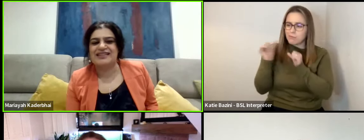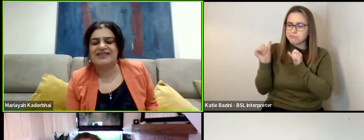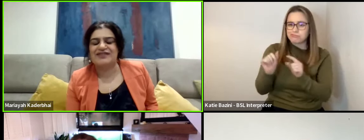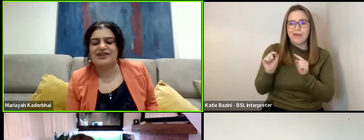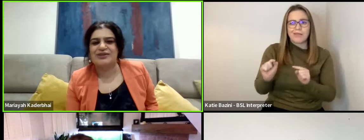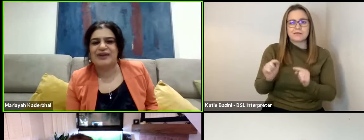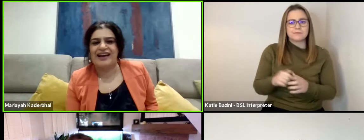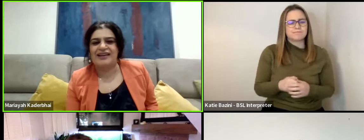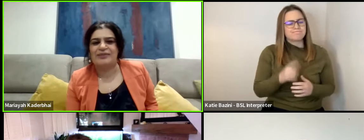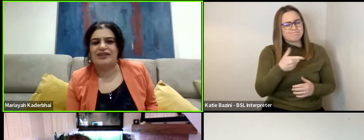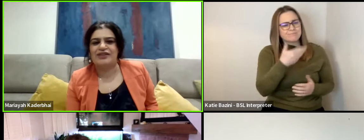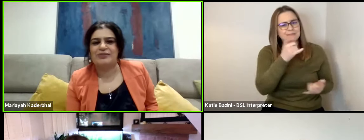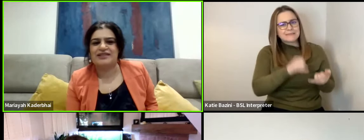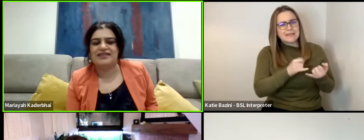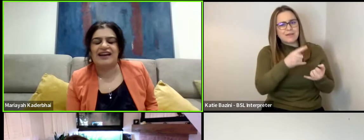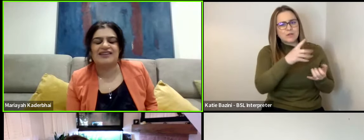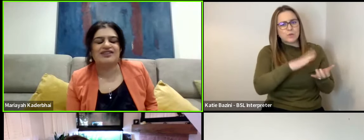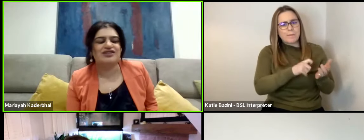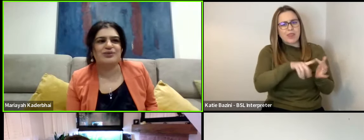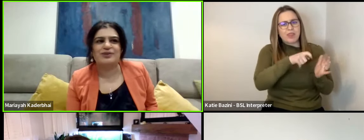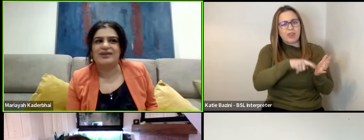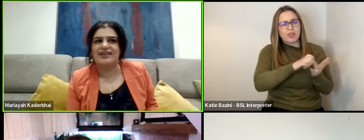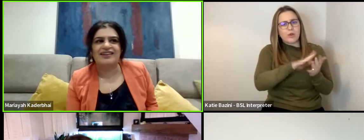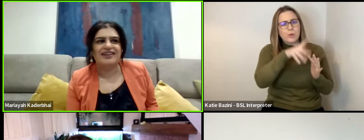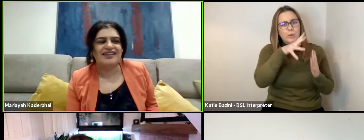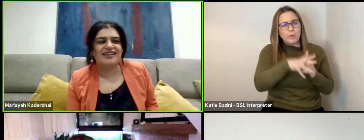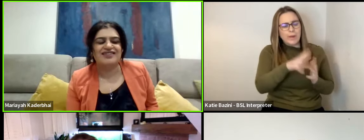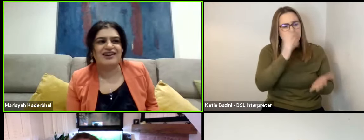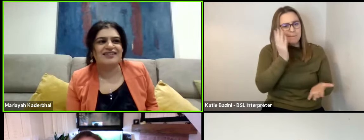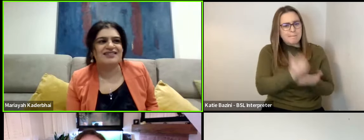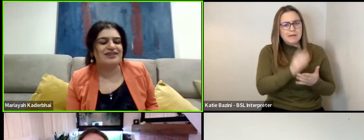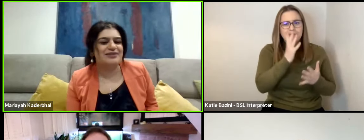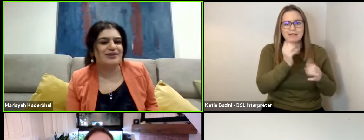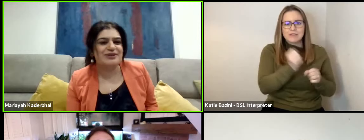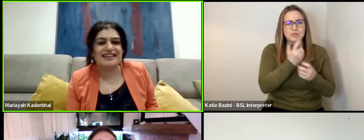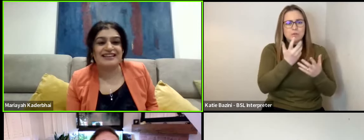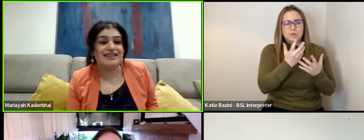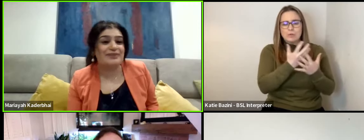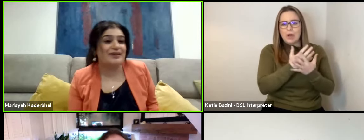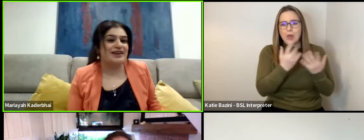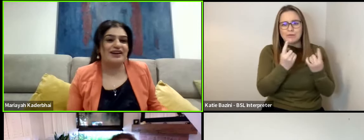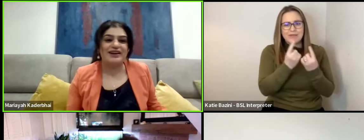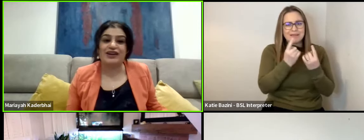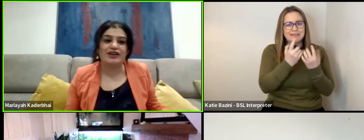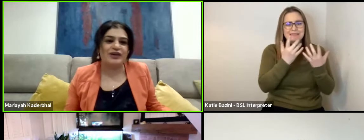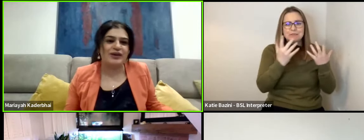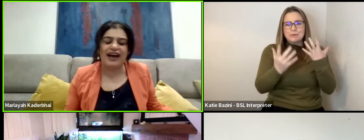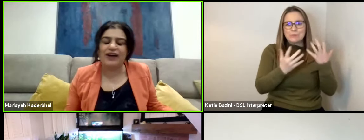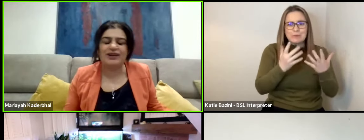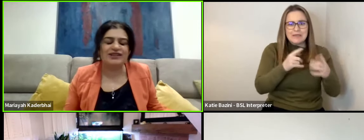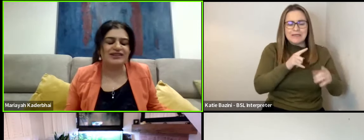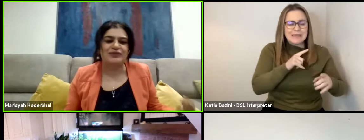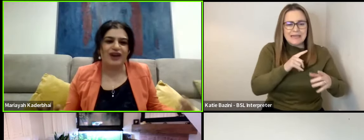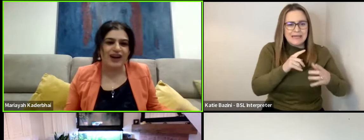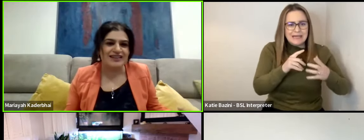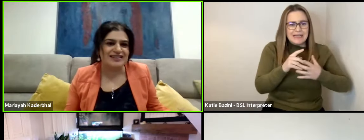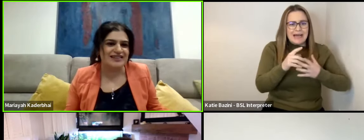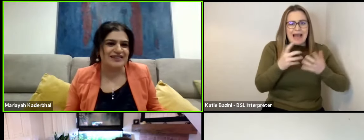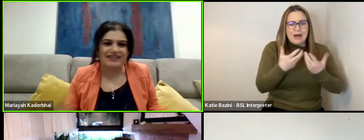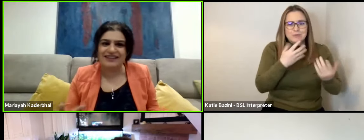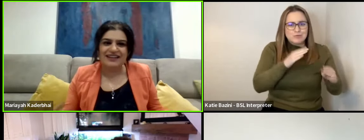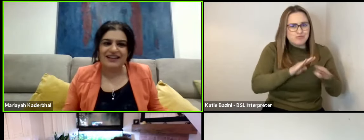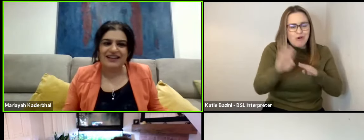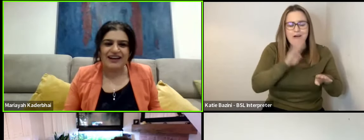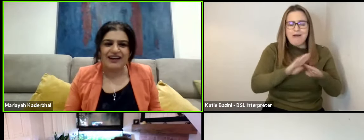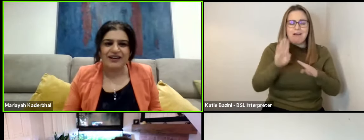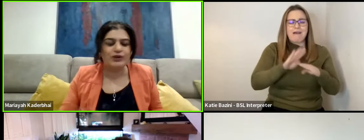So, Steve and you and Matthew must have had to do a dance and a routine and something that kind of, I don't know, how much rehearsal.